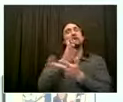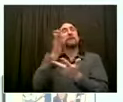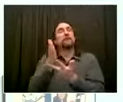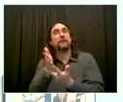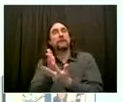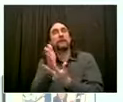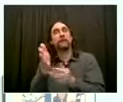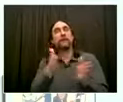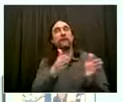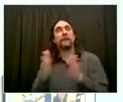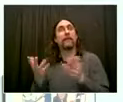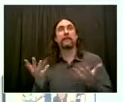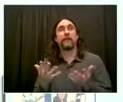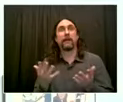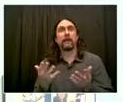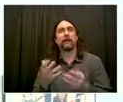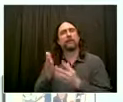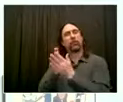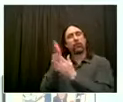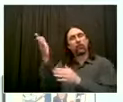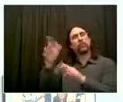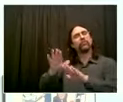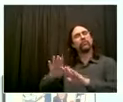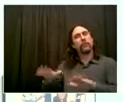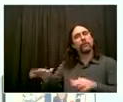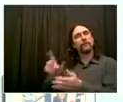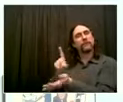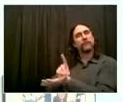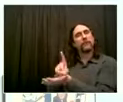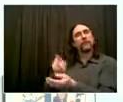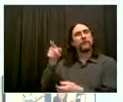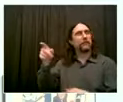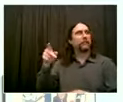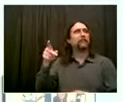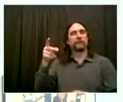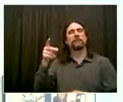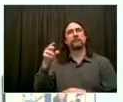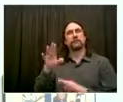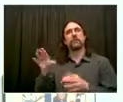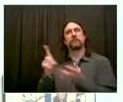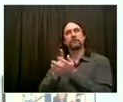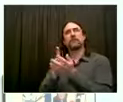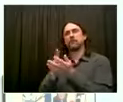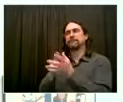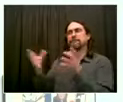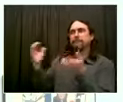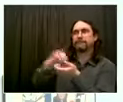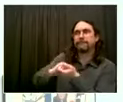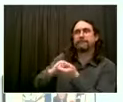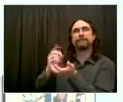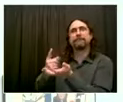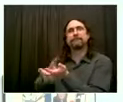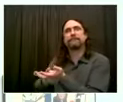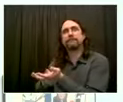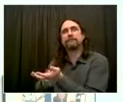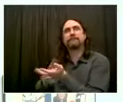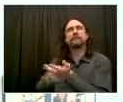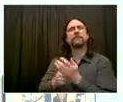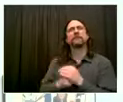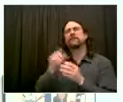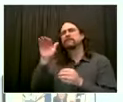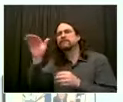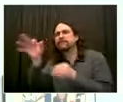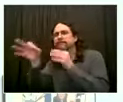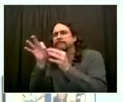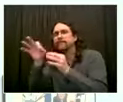efforts, but who will be critically important to have these conversations with parents and get adolescents vaccinated